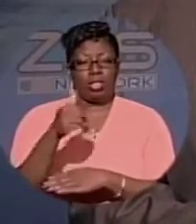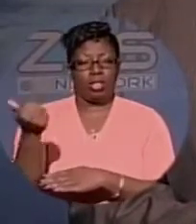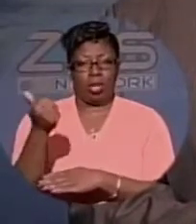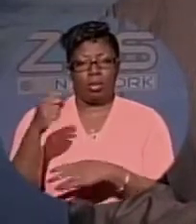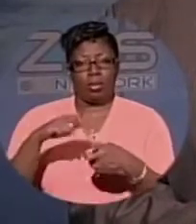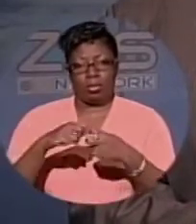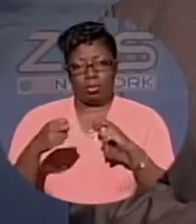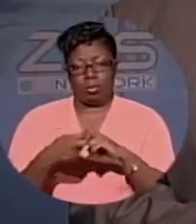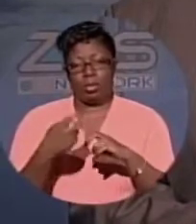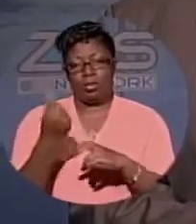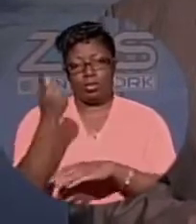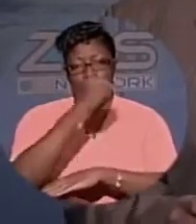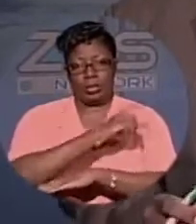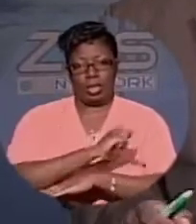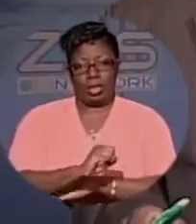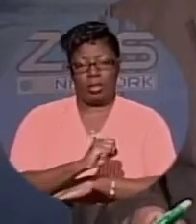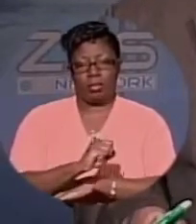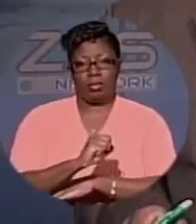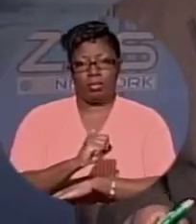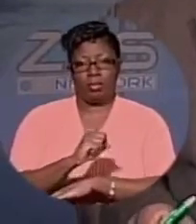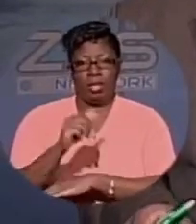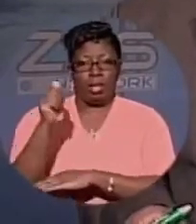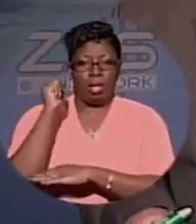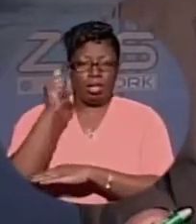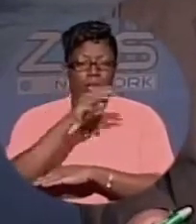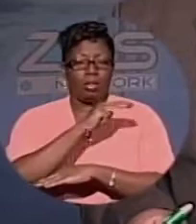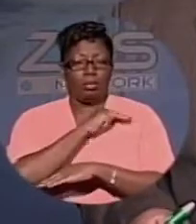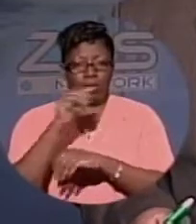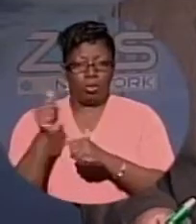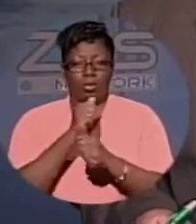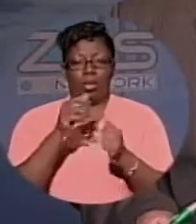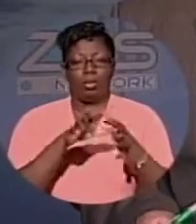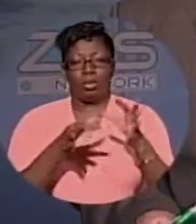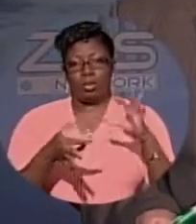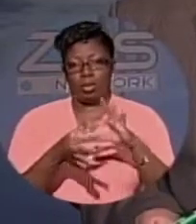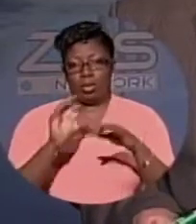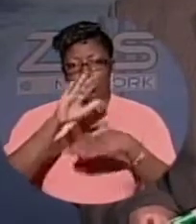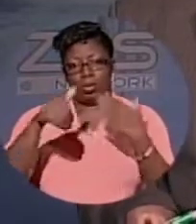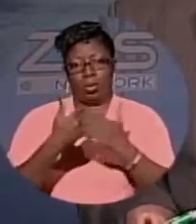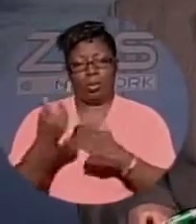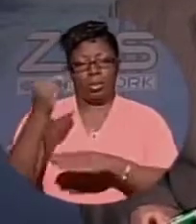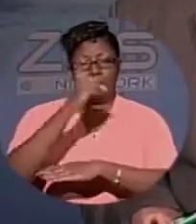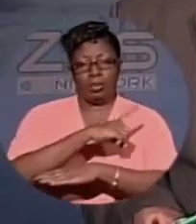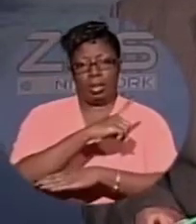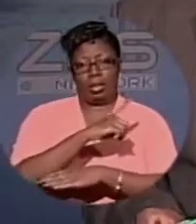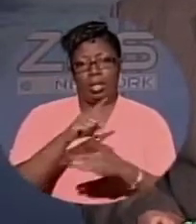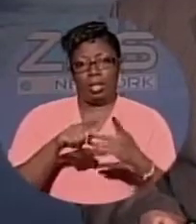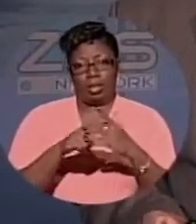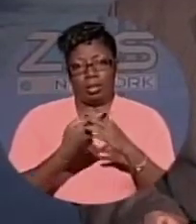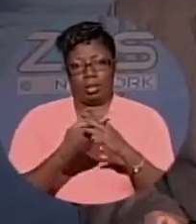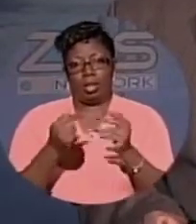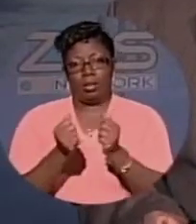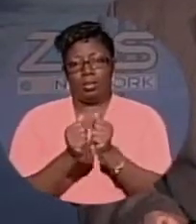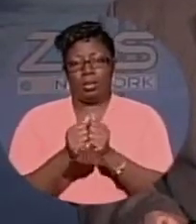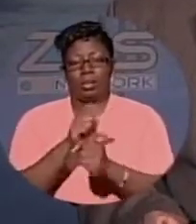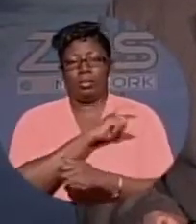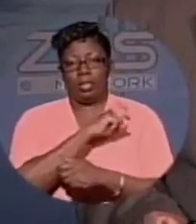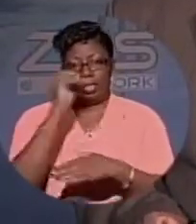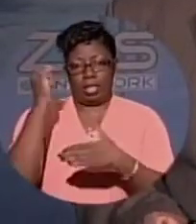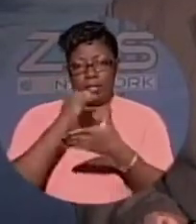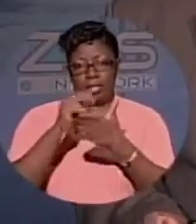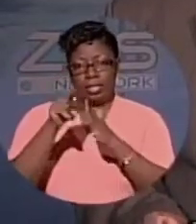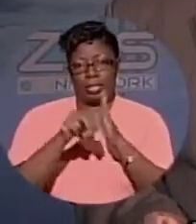matters in just a few days. Our AltaVis Munnings has been following these stories the entire day and begins our coverage with the police's investigations